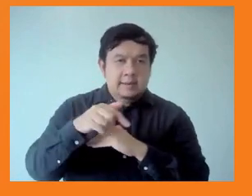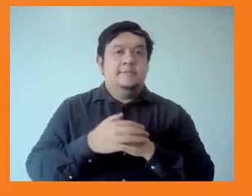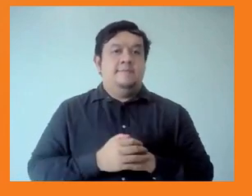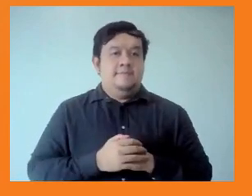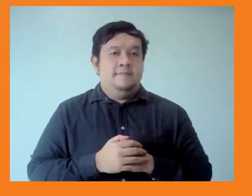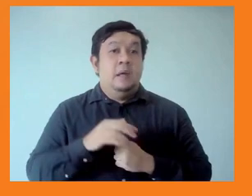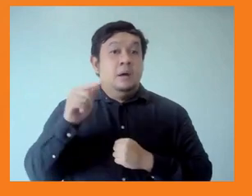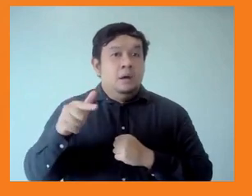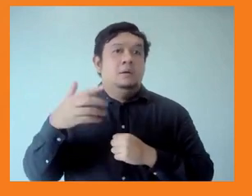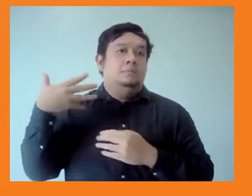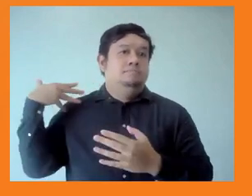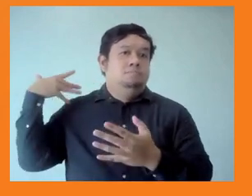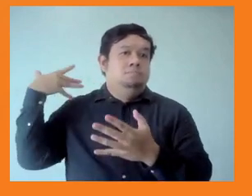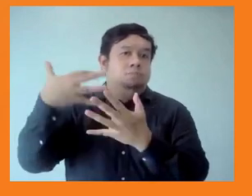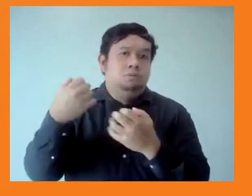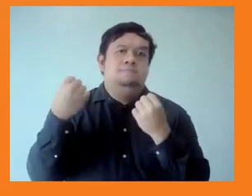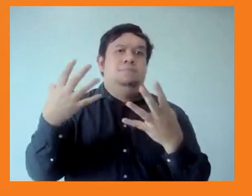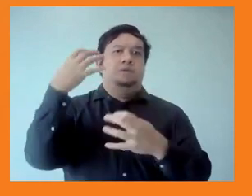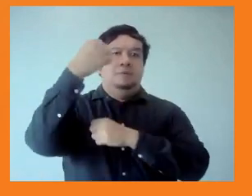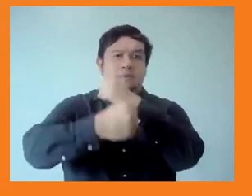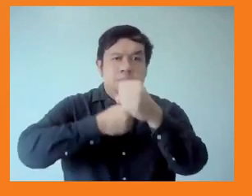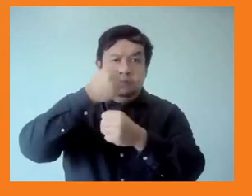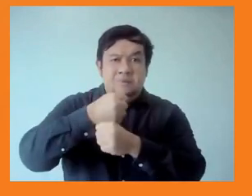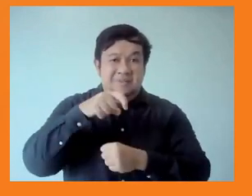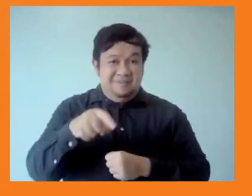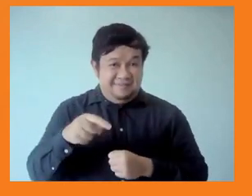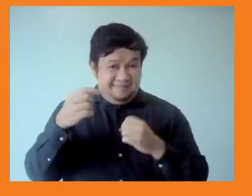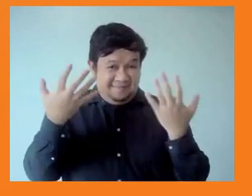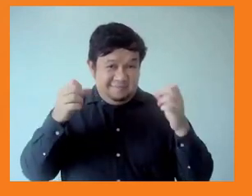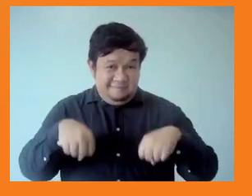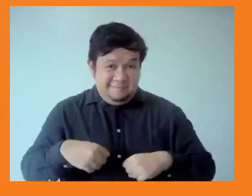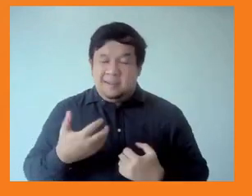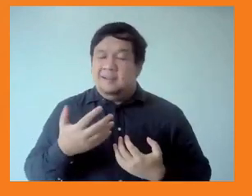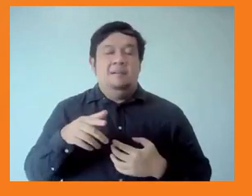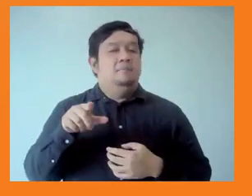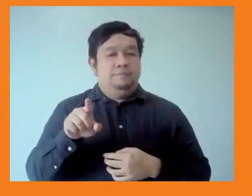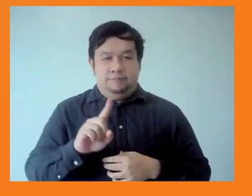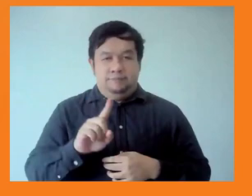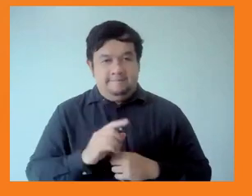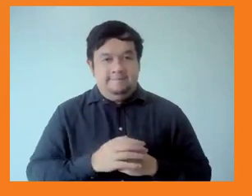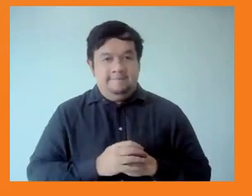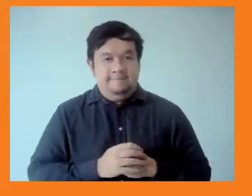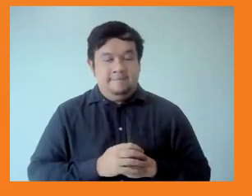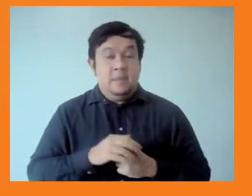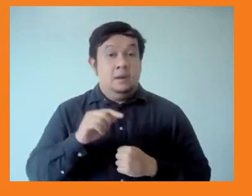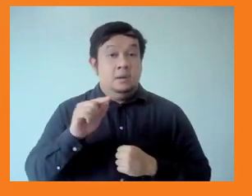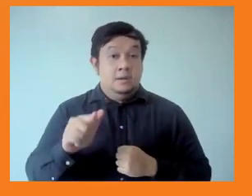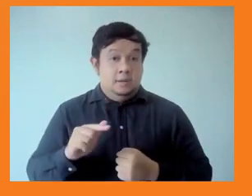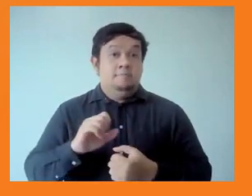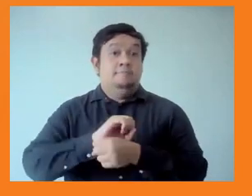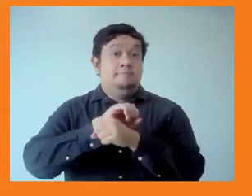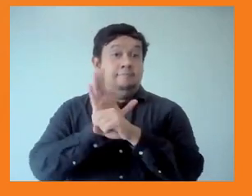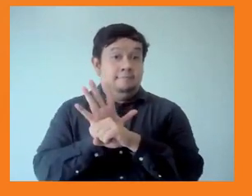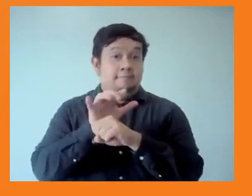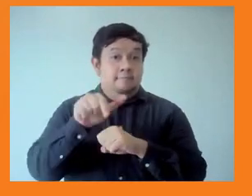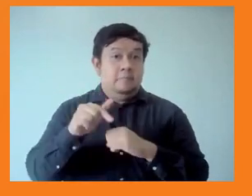inevitable. Inequality, as has been stressed in the last hour, is a policy choice. Even in the midst